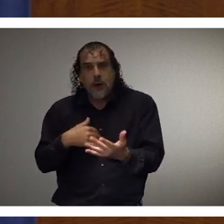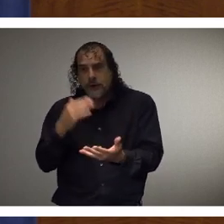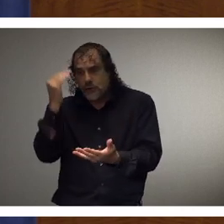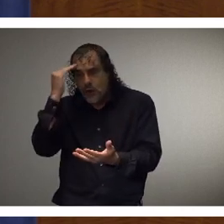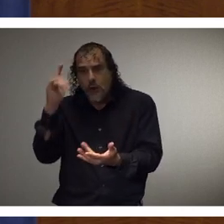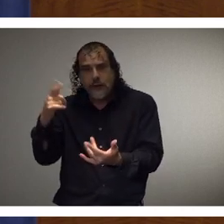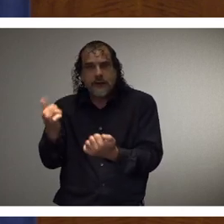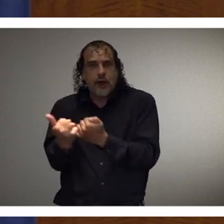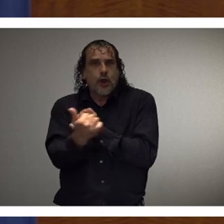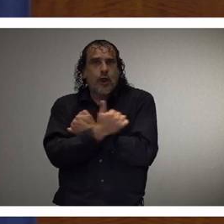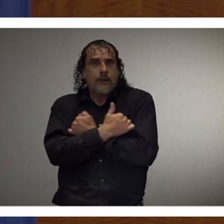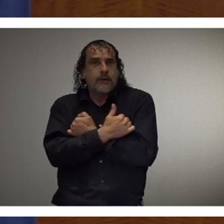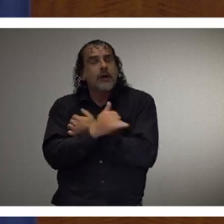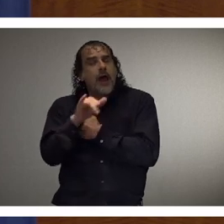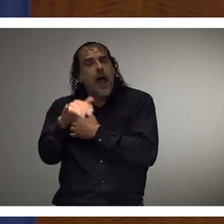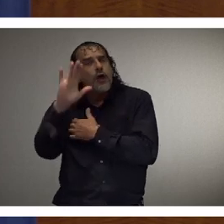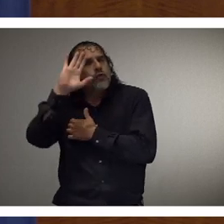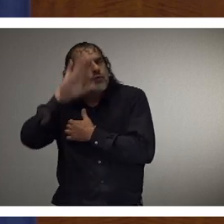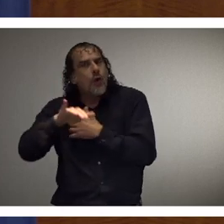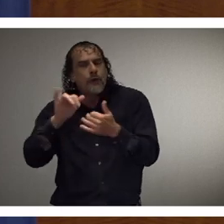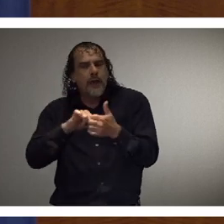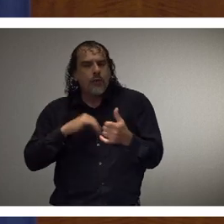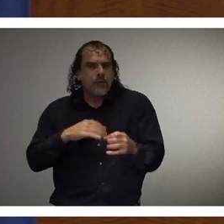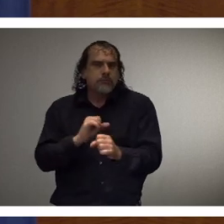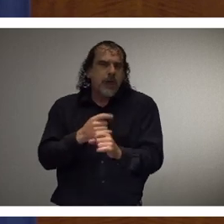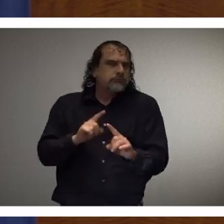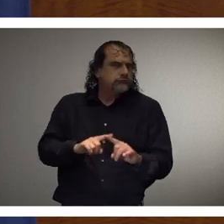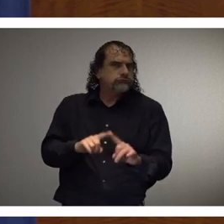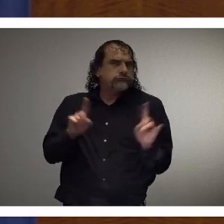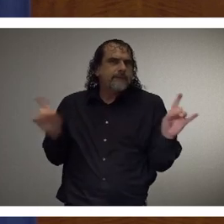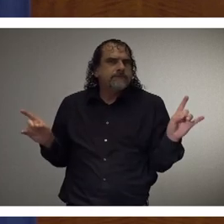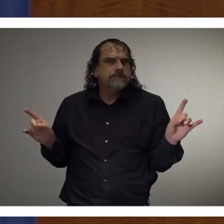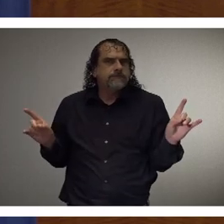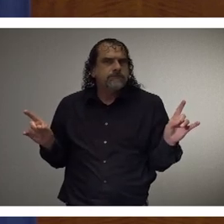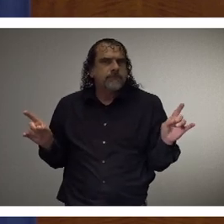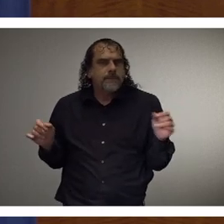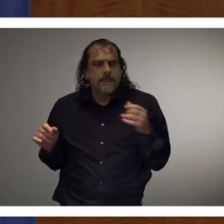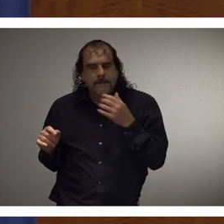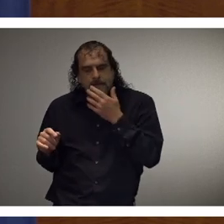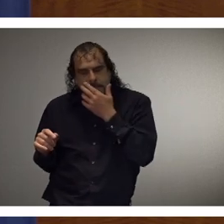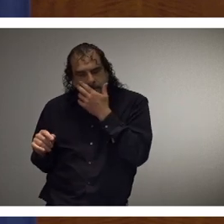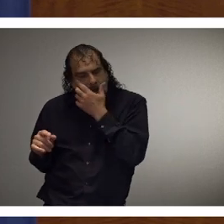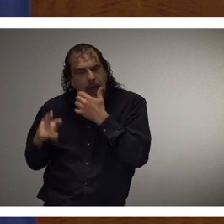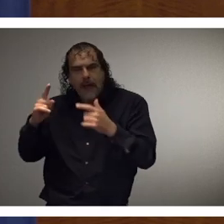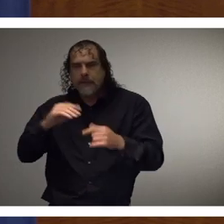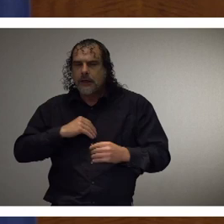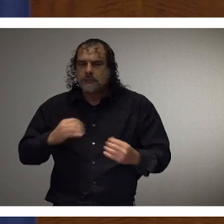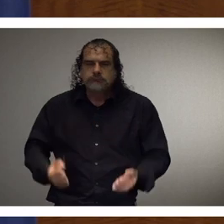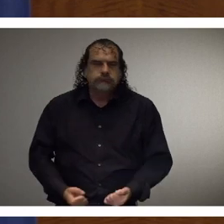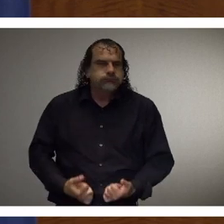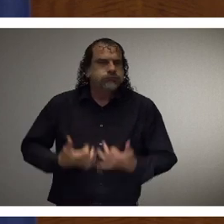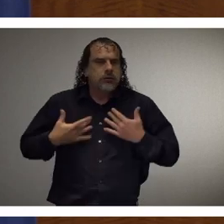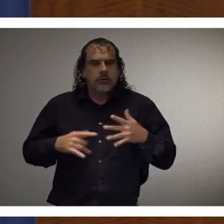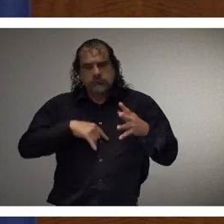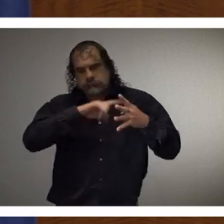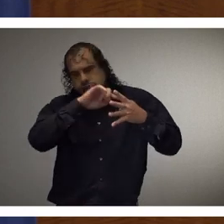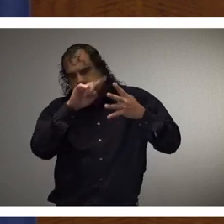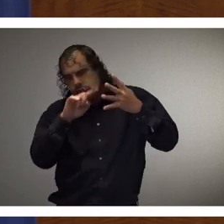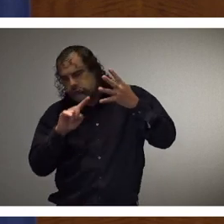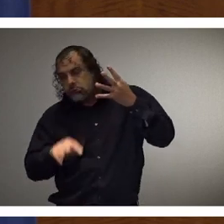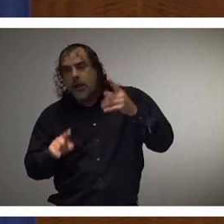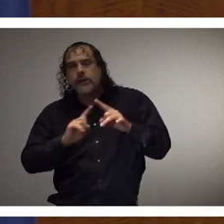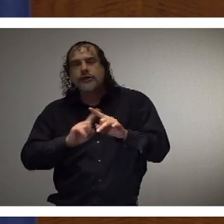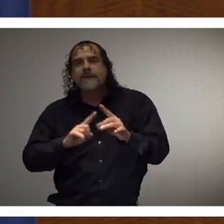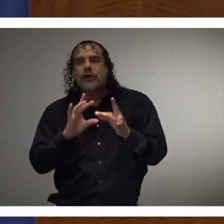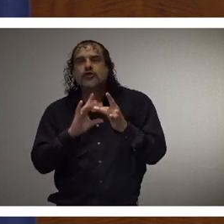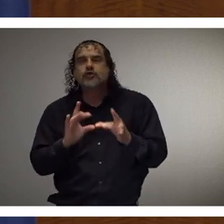know that it will make a difference. I've been inspired by the stories of Mississippians doing just